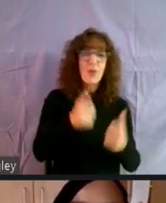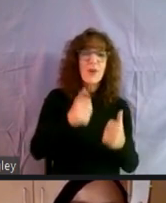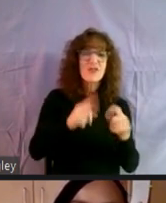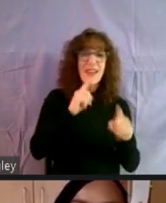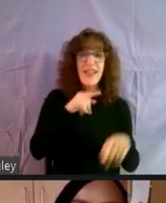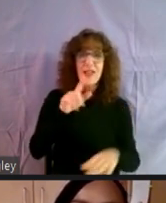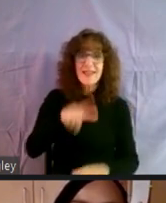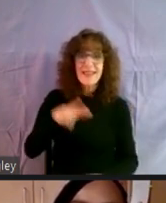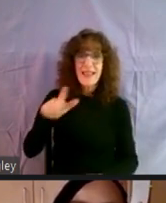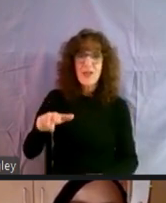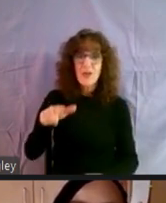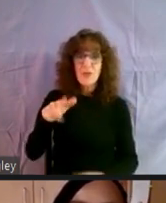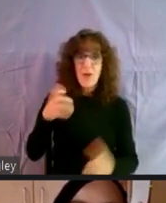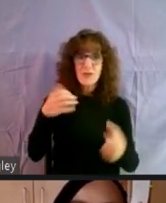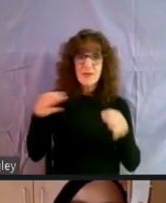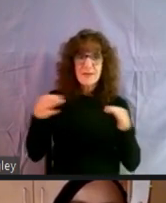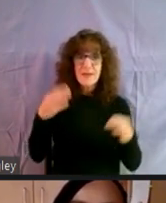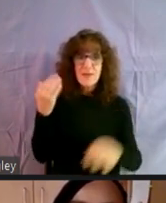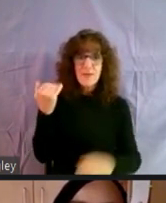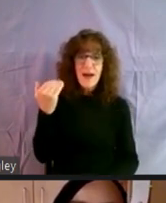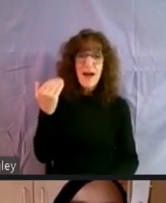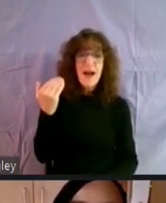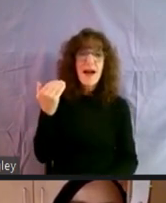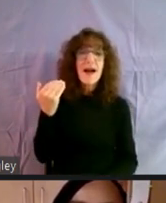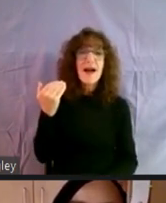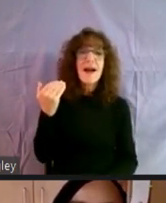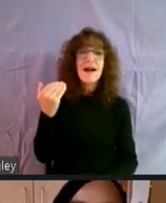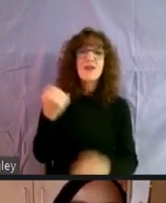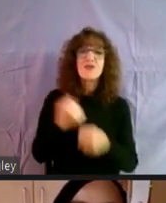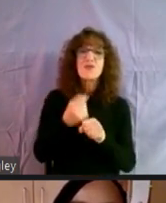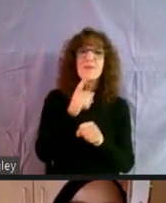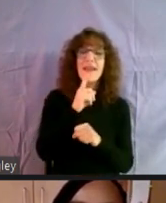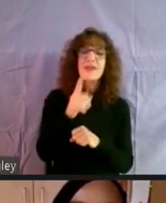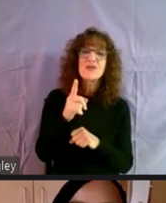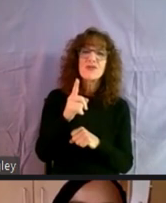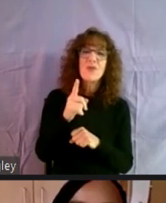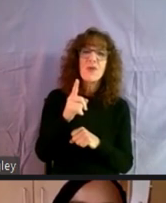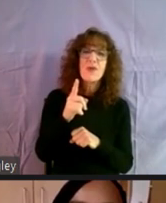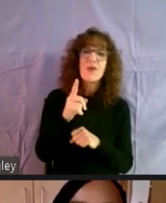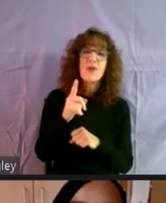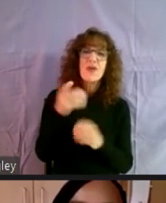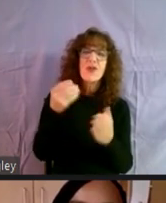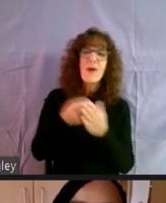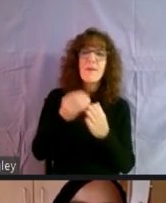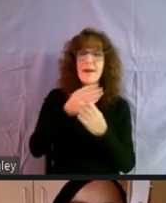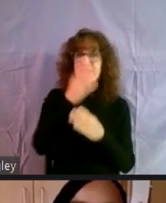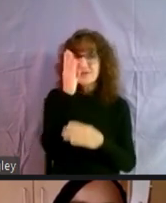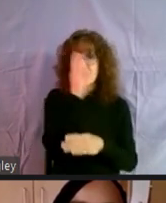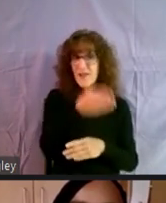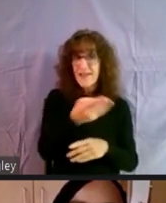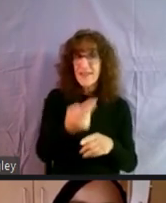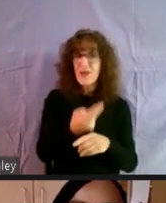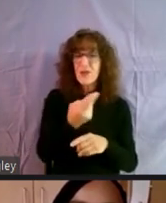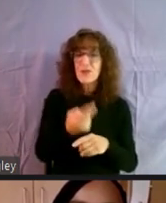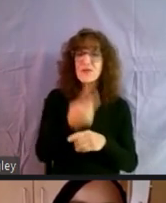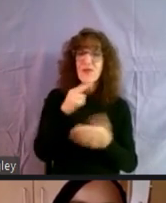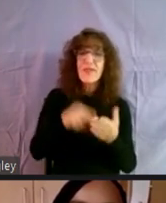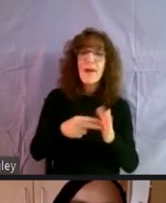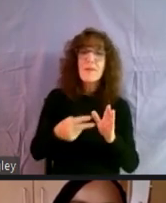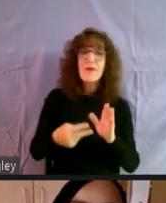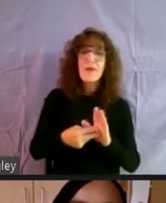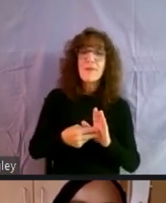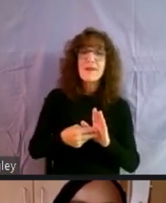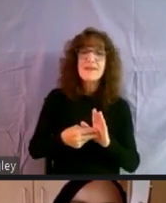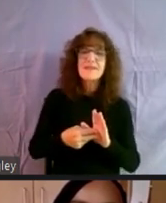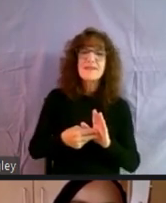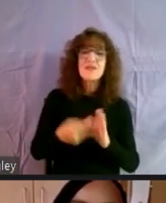landlord. Do you want to explain why that is? Um, to make sure that the funds are being directly used for that purpose so that these, these funds are going